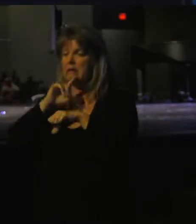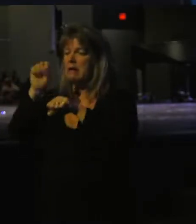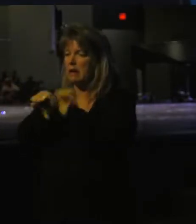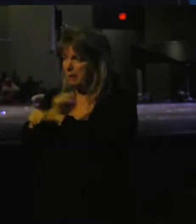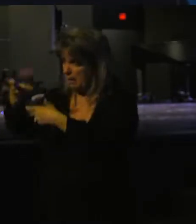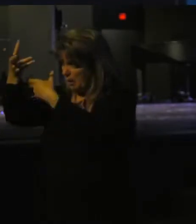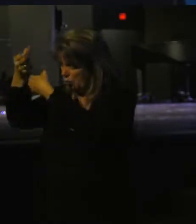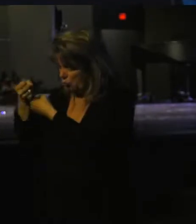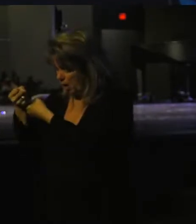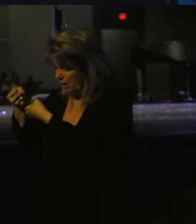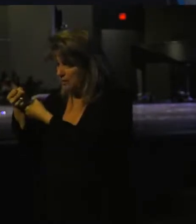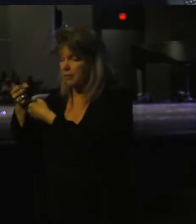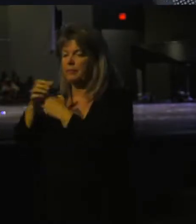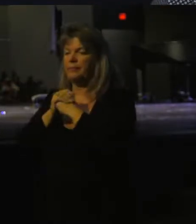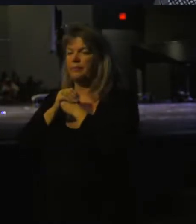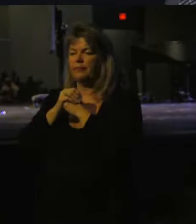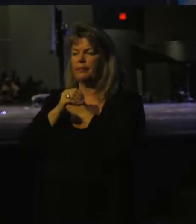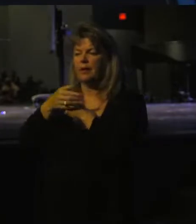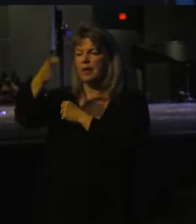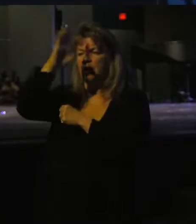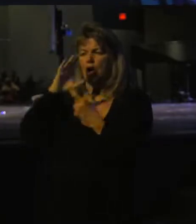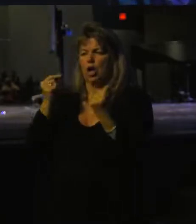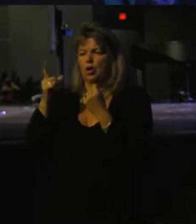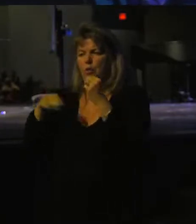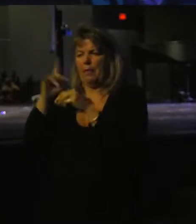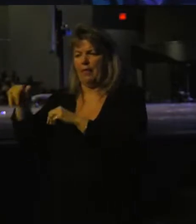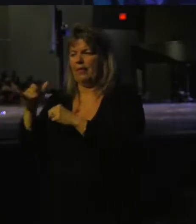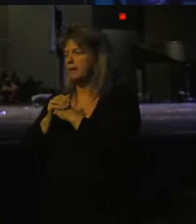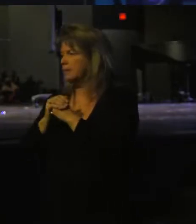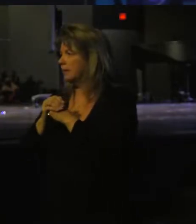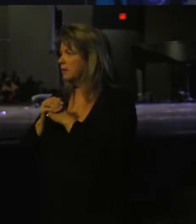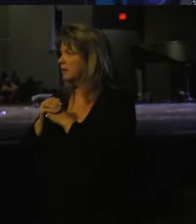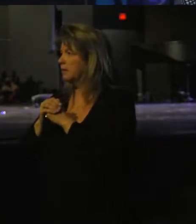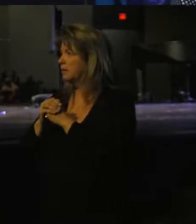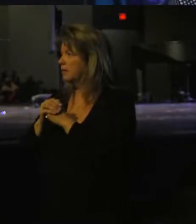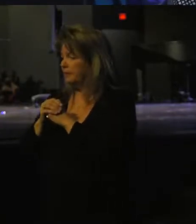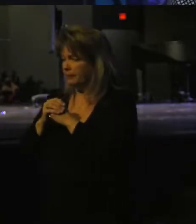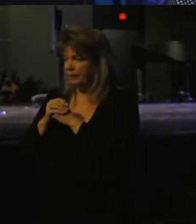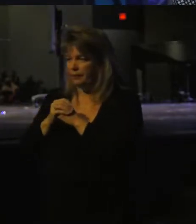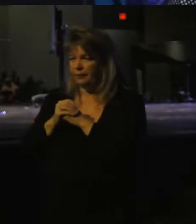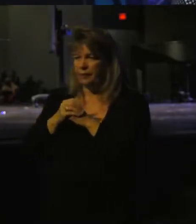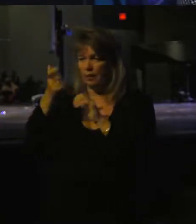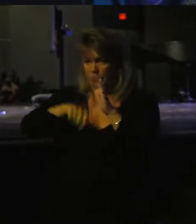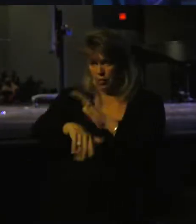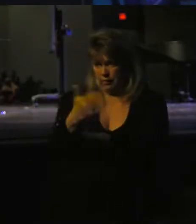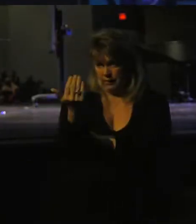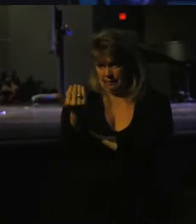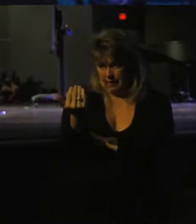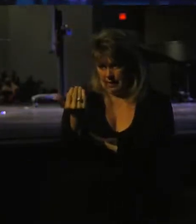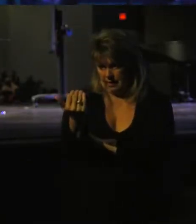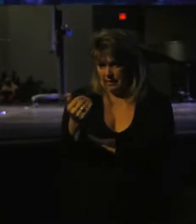trust. What does God do about this? Let's look. God's word, chapter 15, or verse 15.